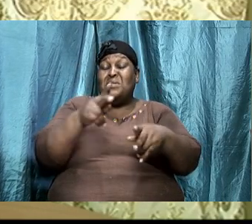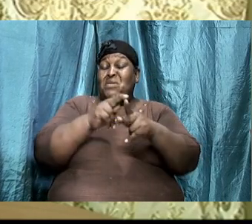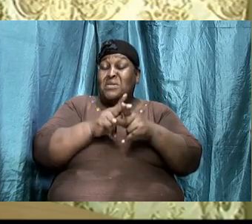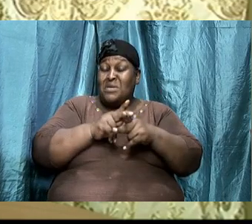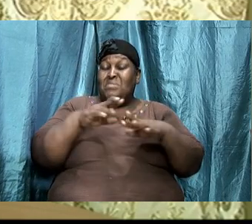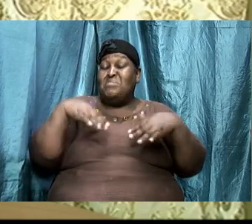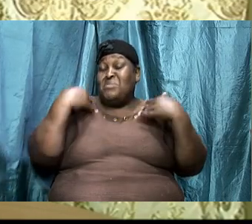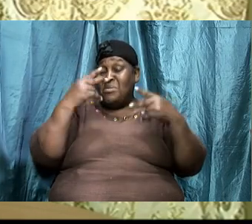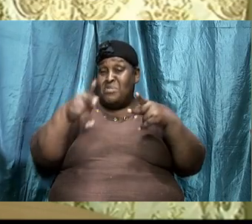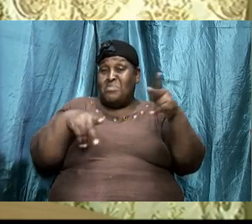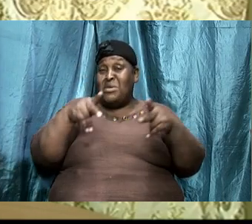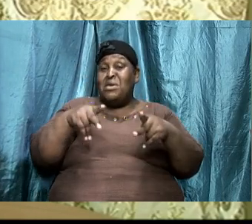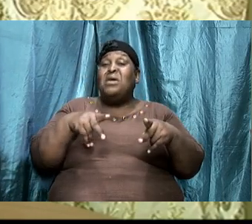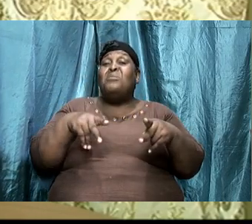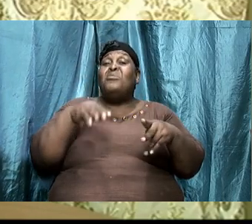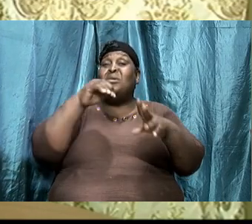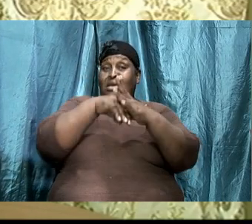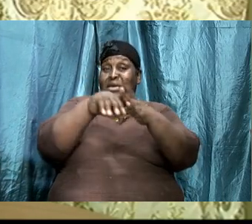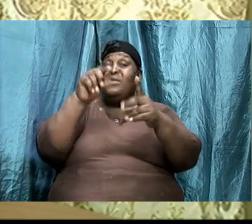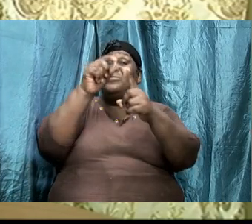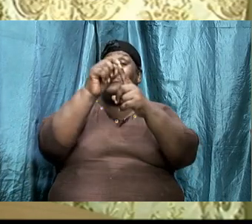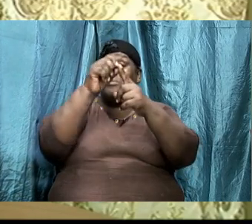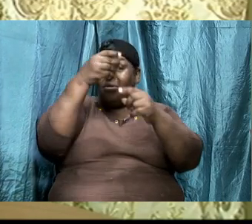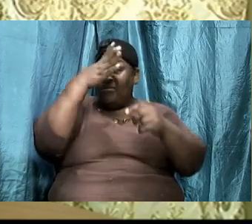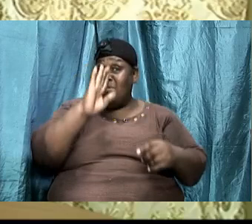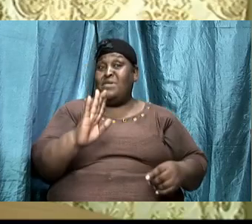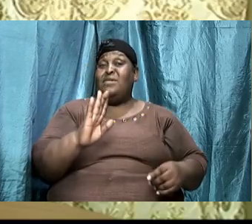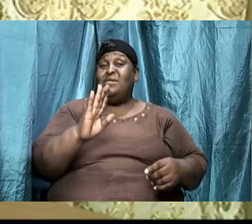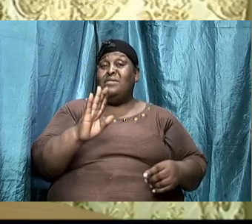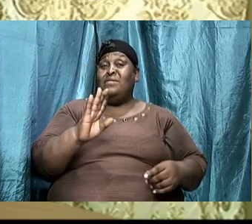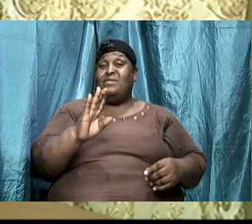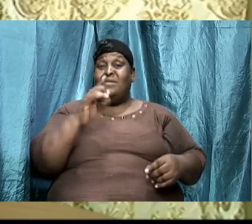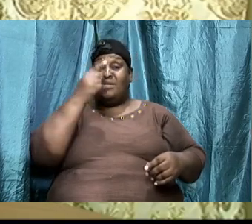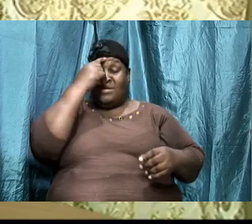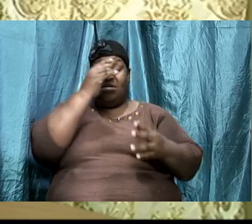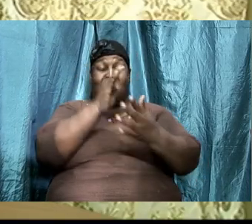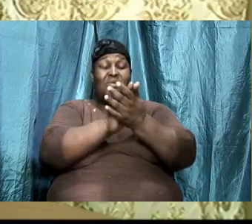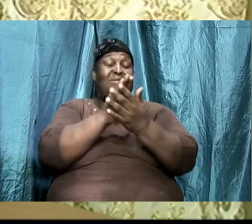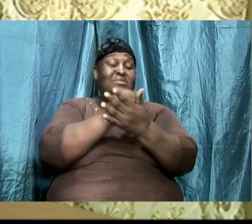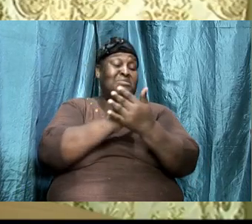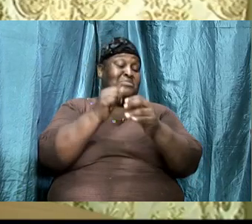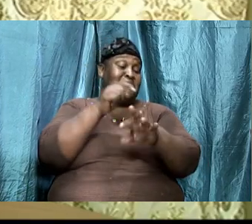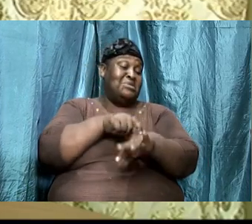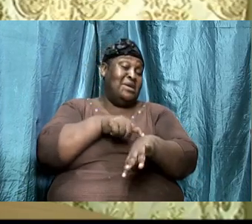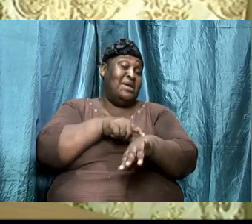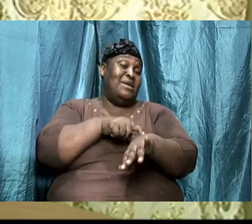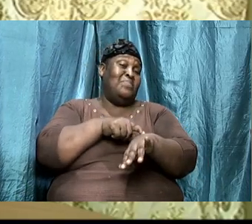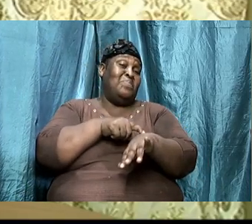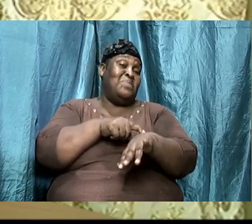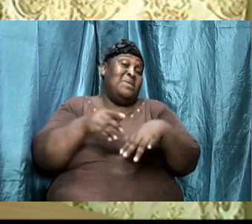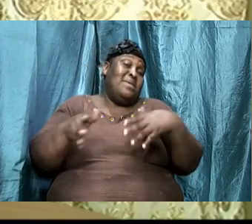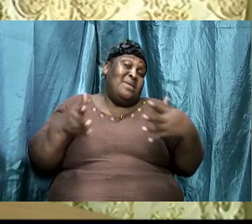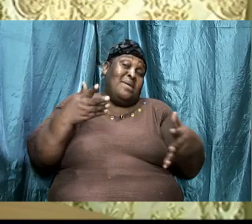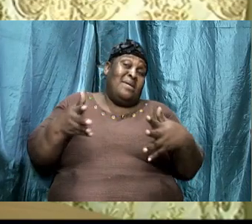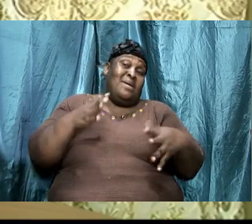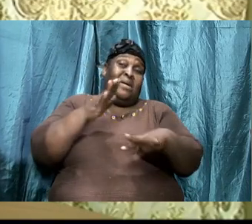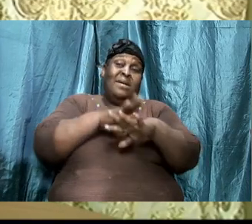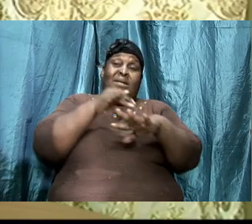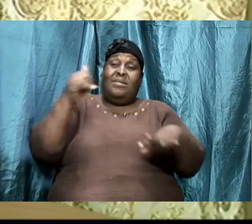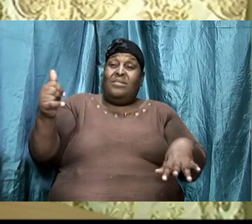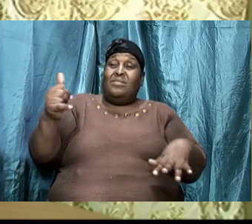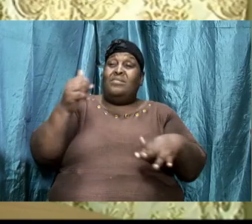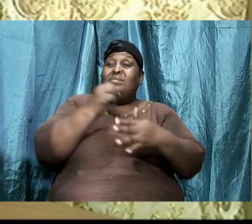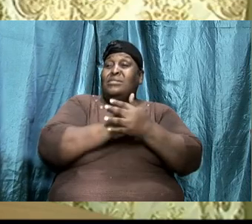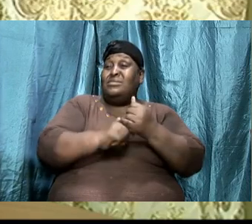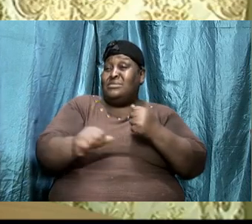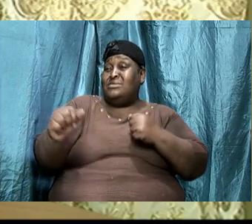toes. And I believe that, you know, sometime, you know, probably we'll call on some of the other folks,